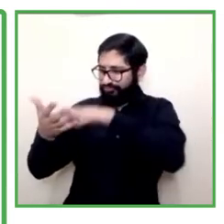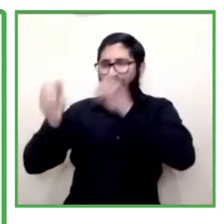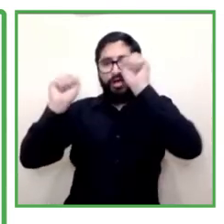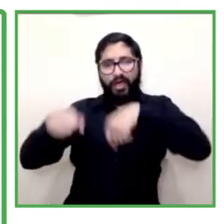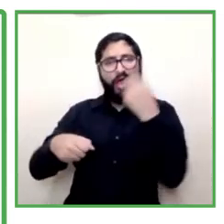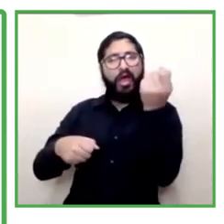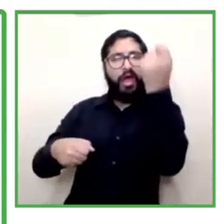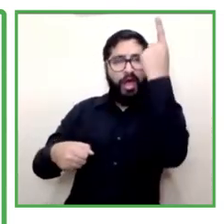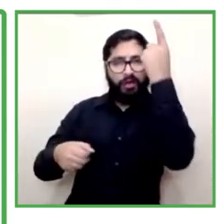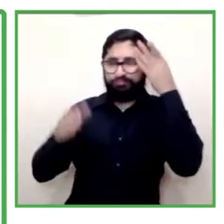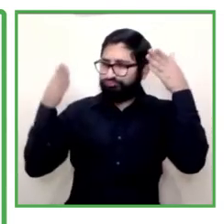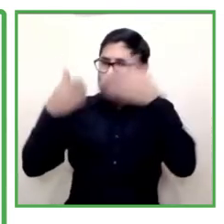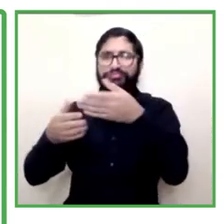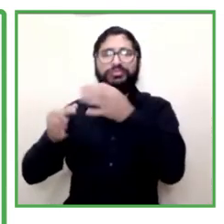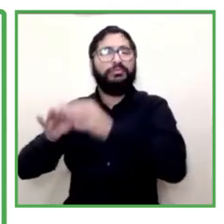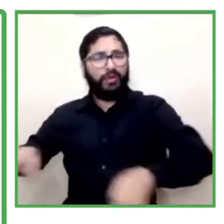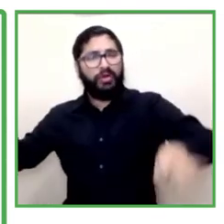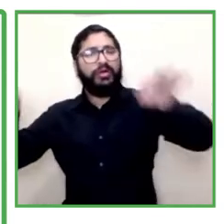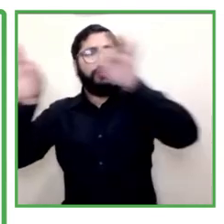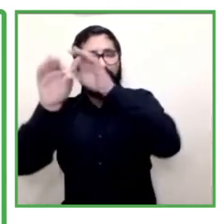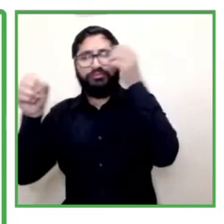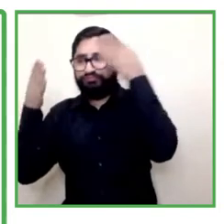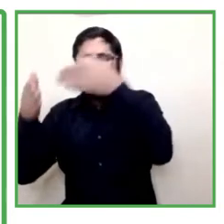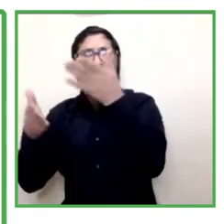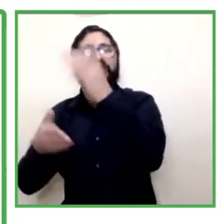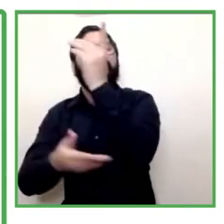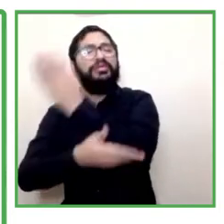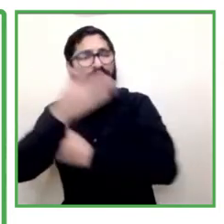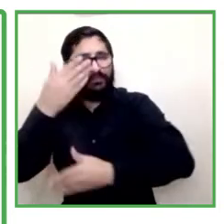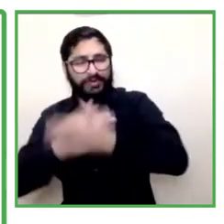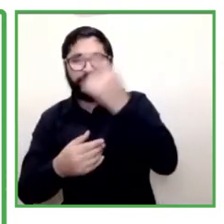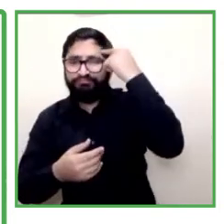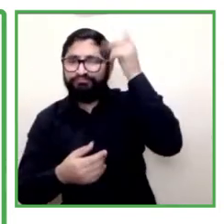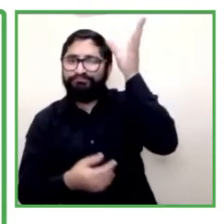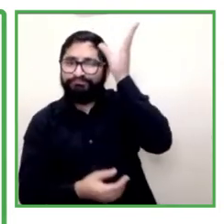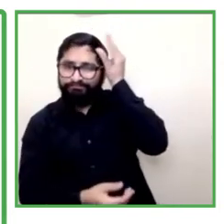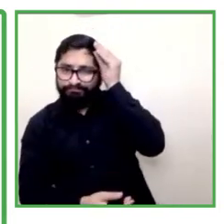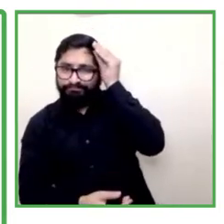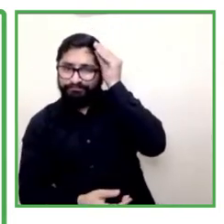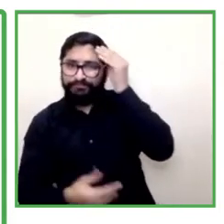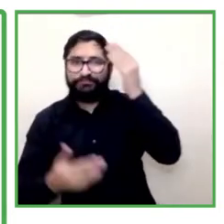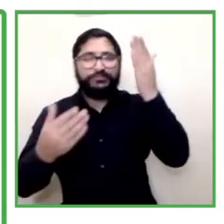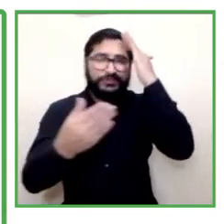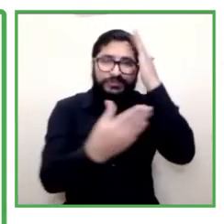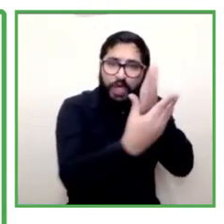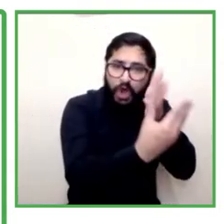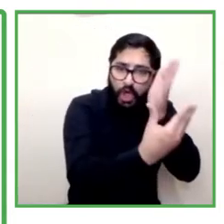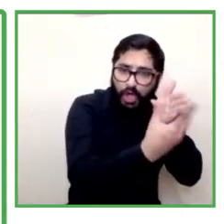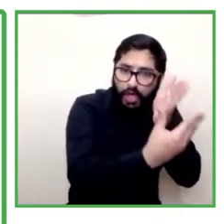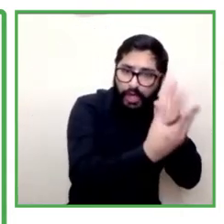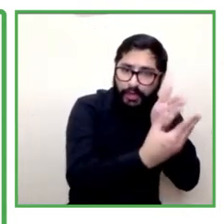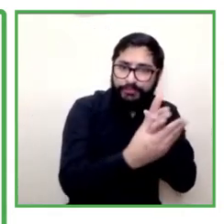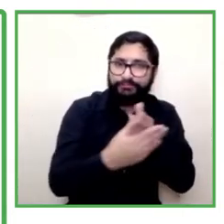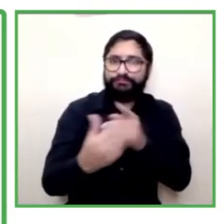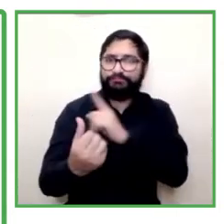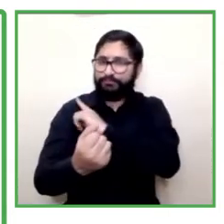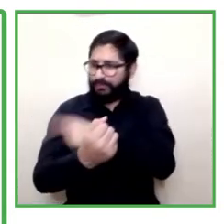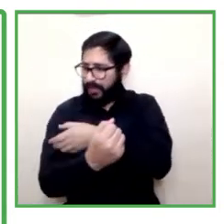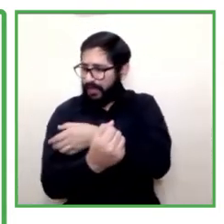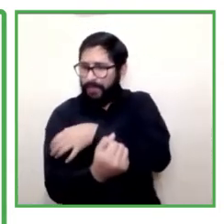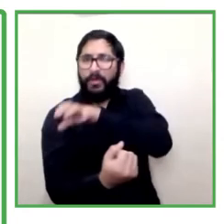for people with intellectual disabilities also we've also strengthened